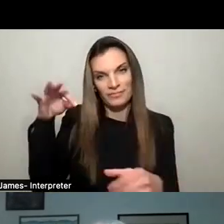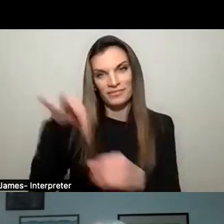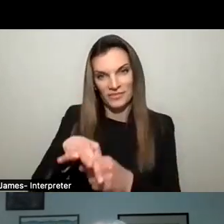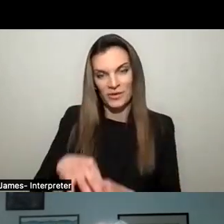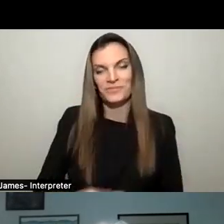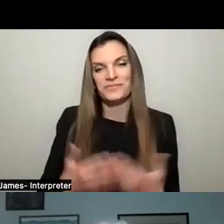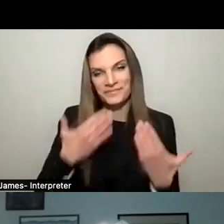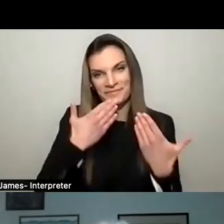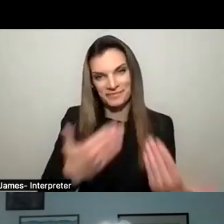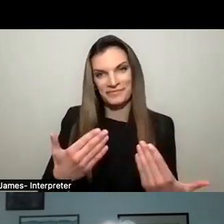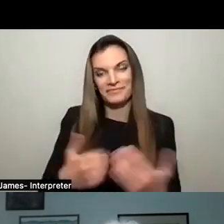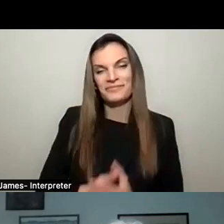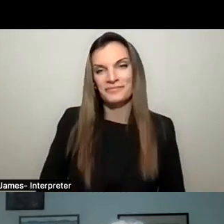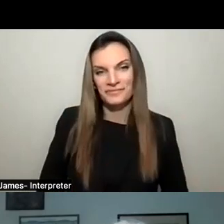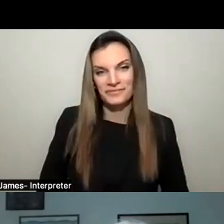Thank you very much.